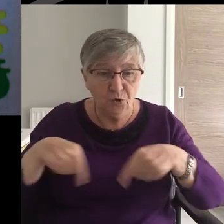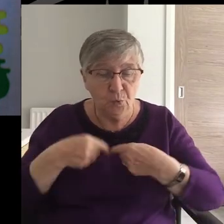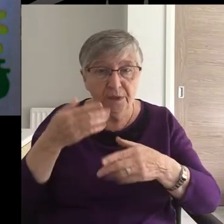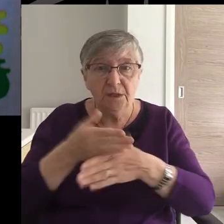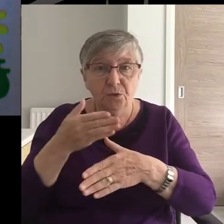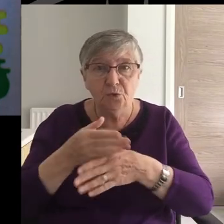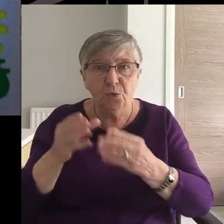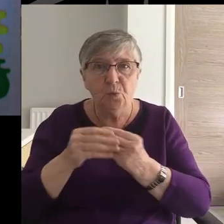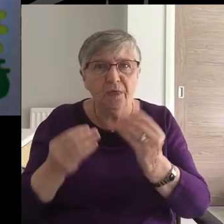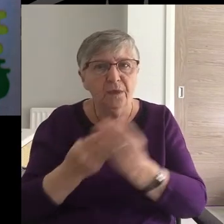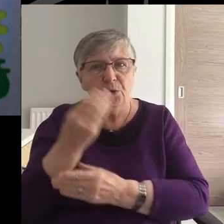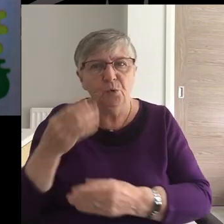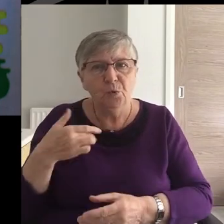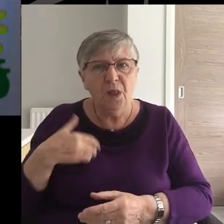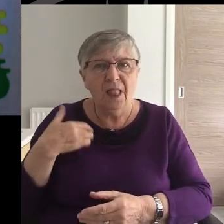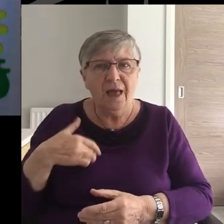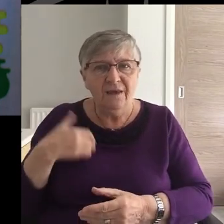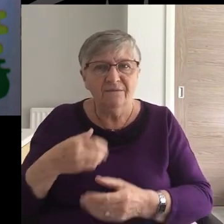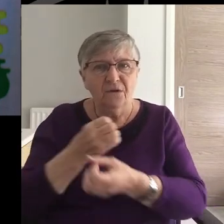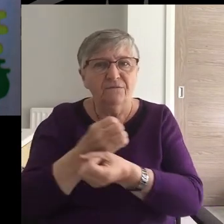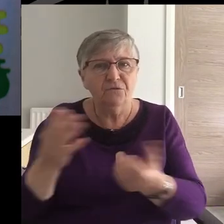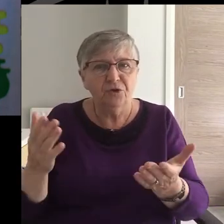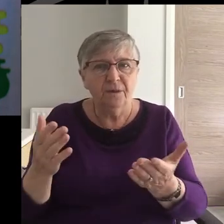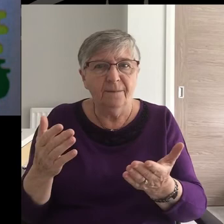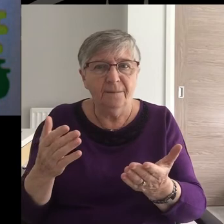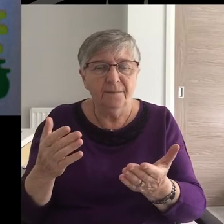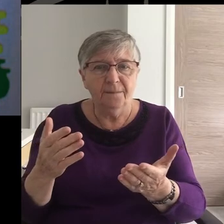do with our new life of freedom?